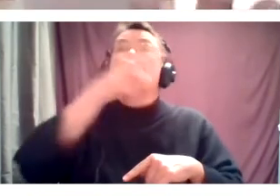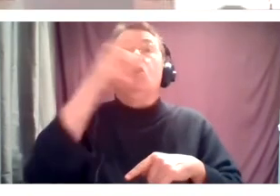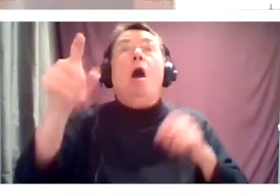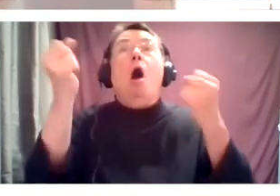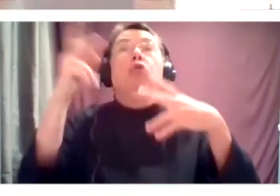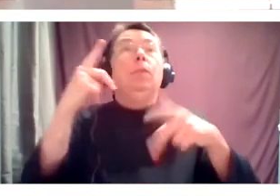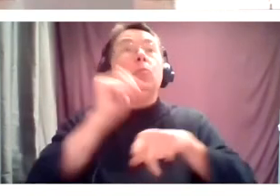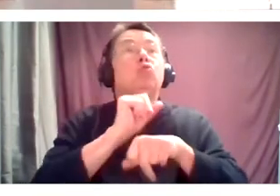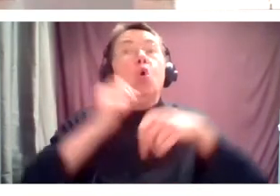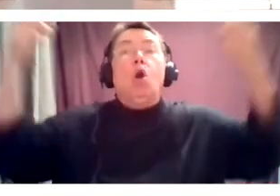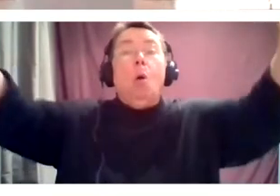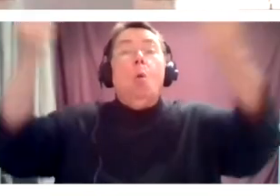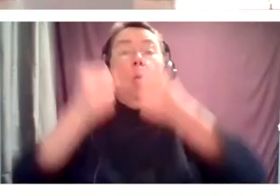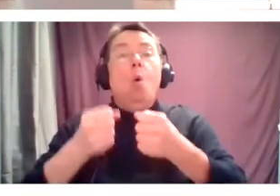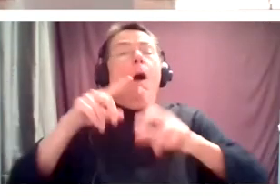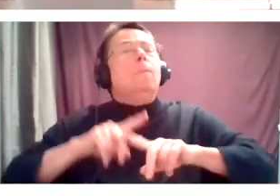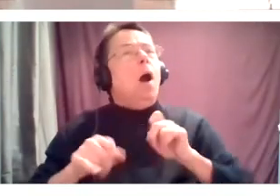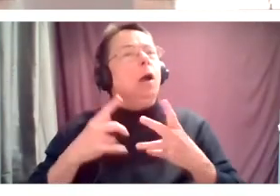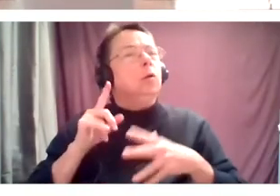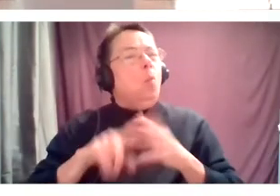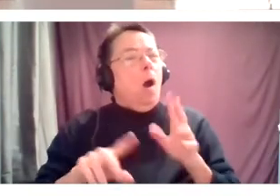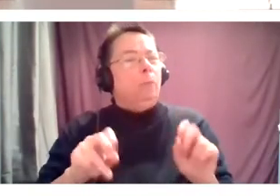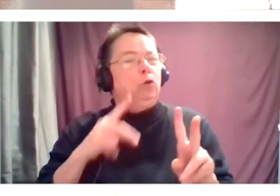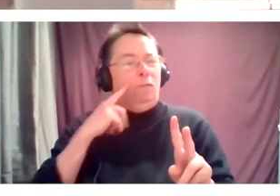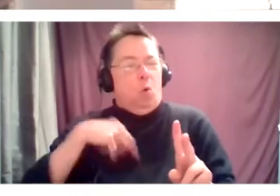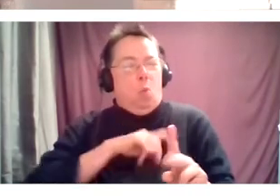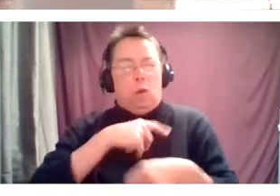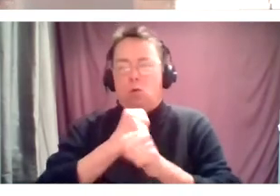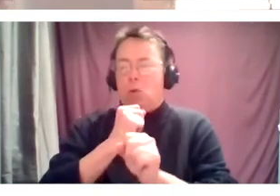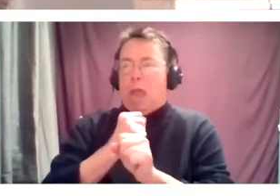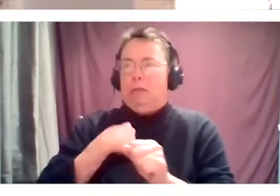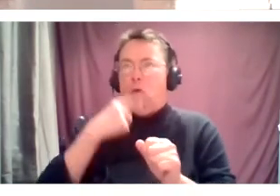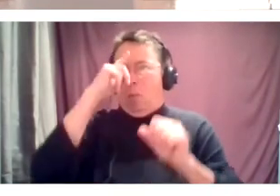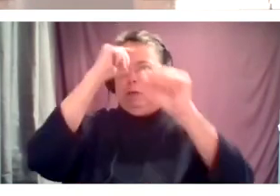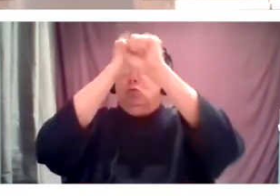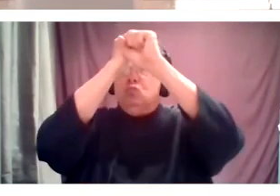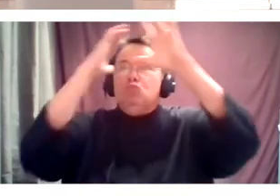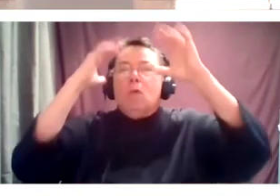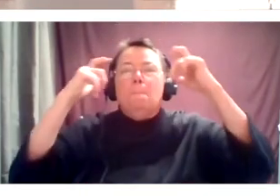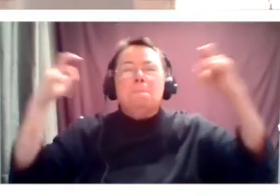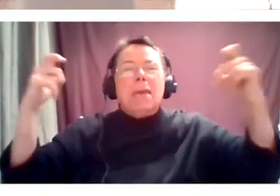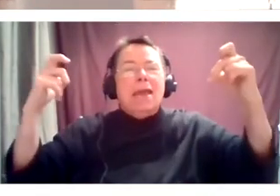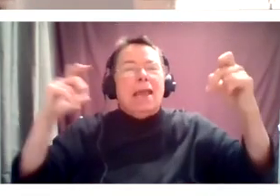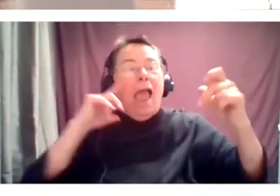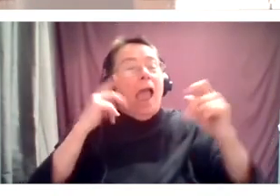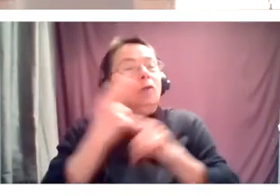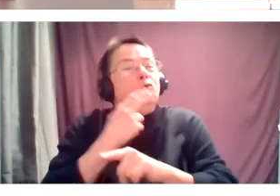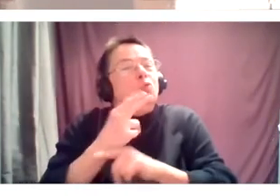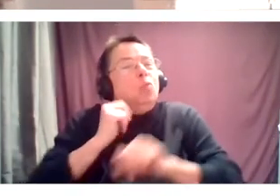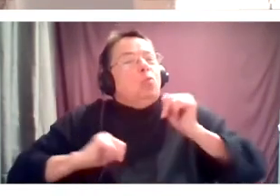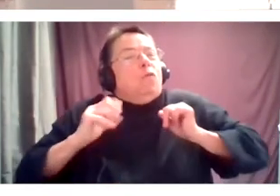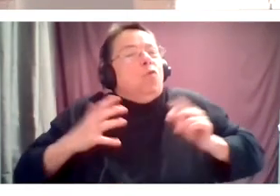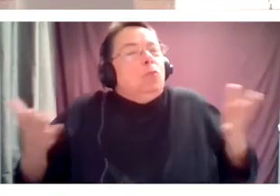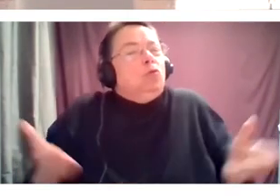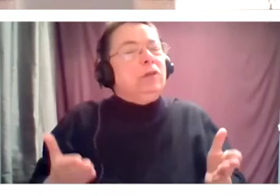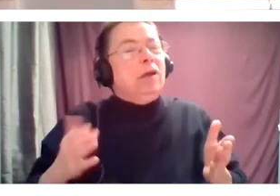what is that opportunity? I'm looking forward to us sort of dreaming big and using the artists that are here, right? But as well